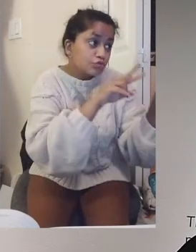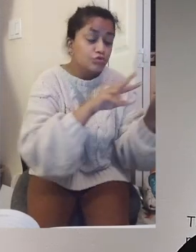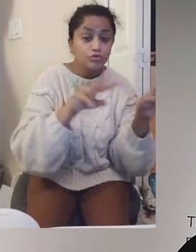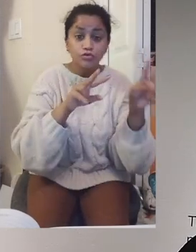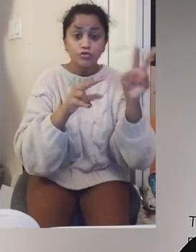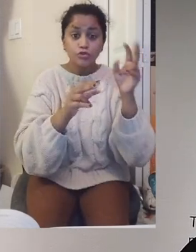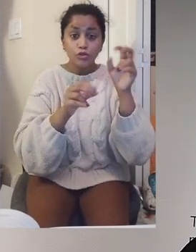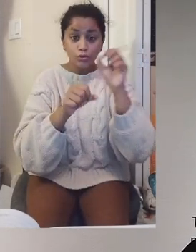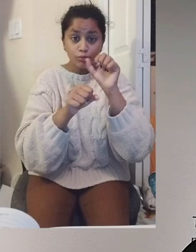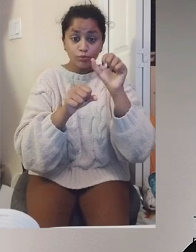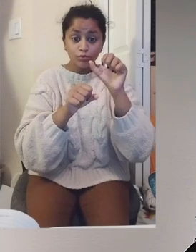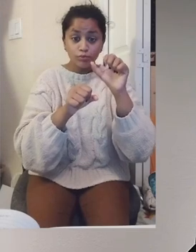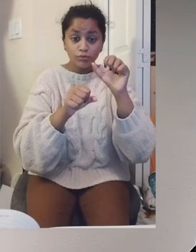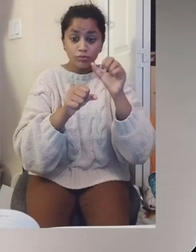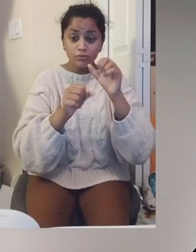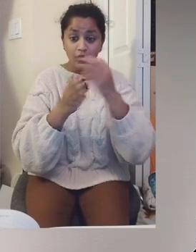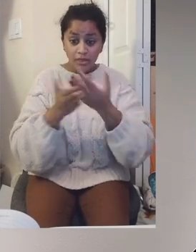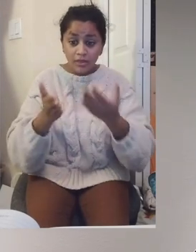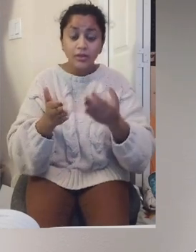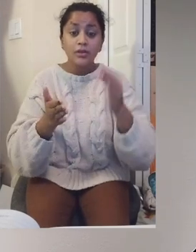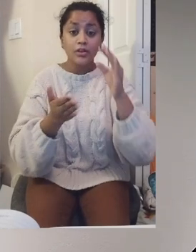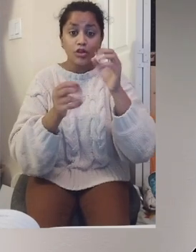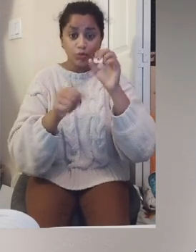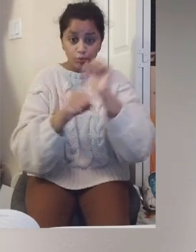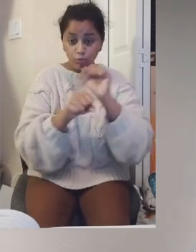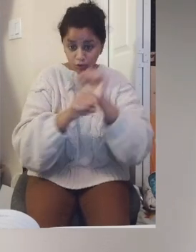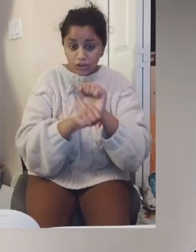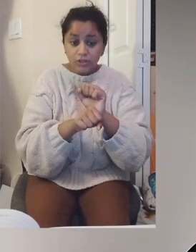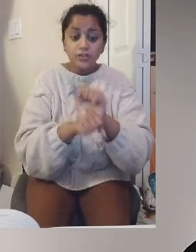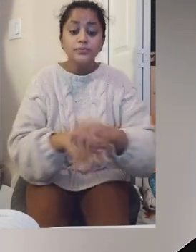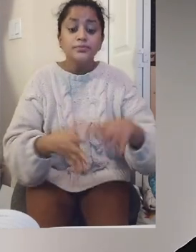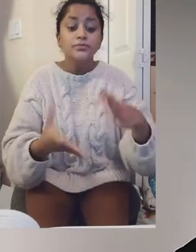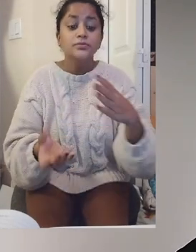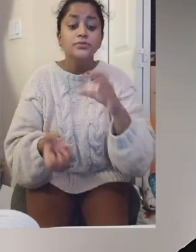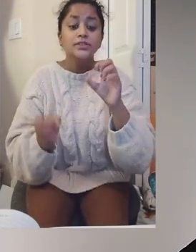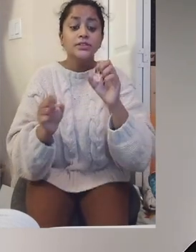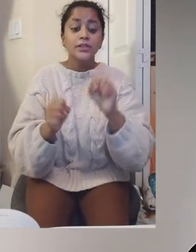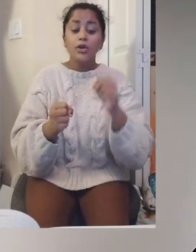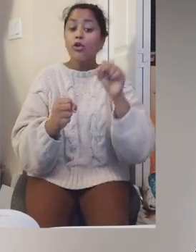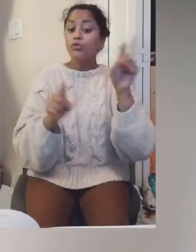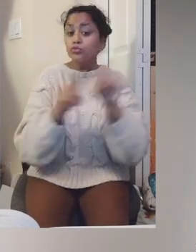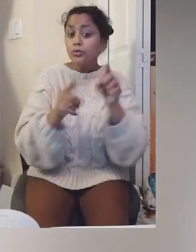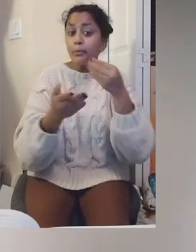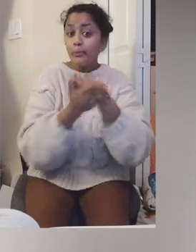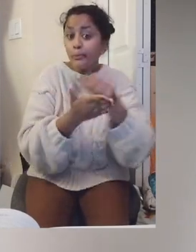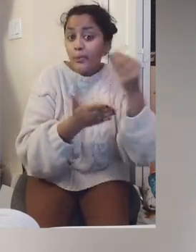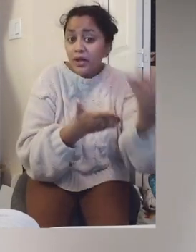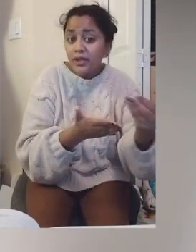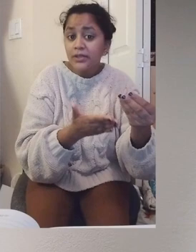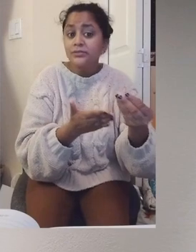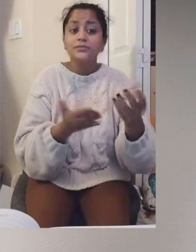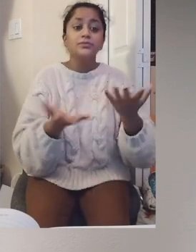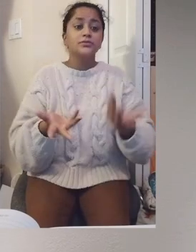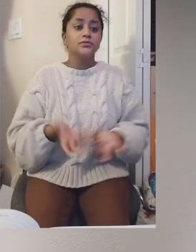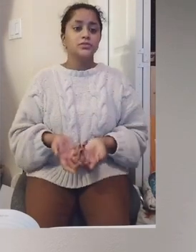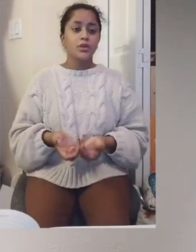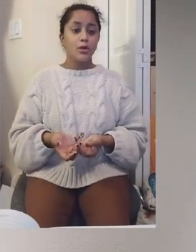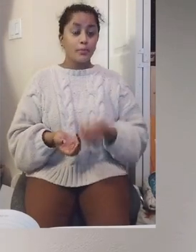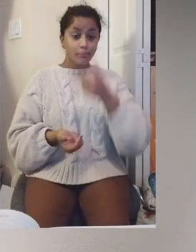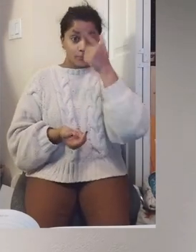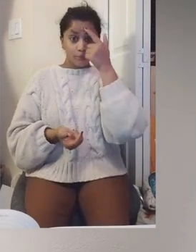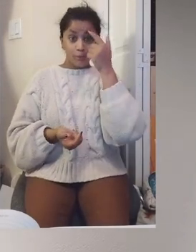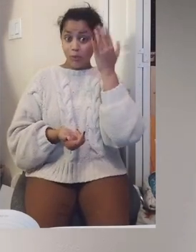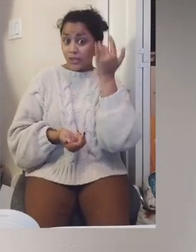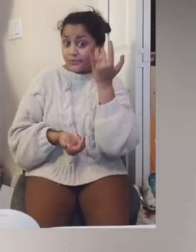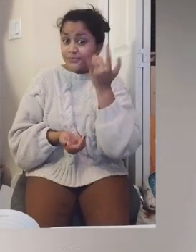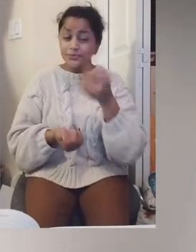and to cheer them along. The community can also help local artists by buying their work,